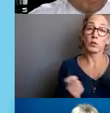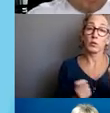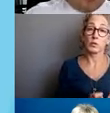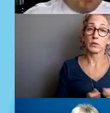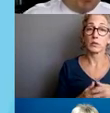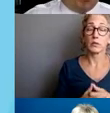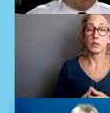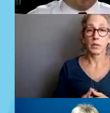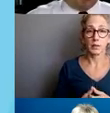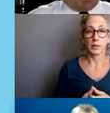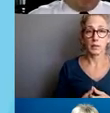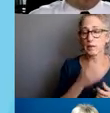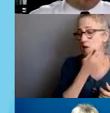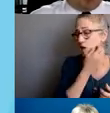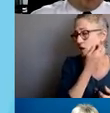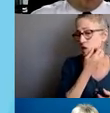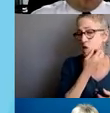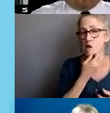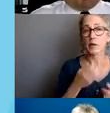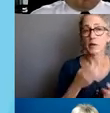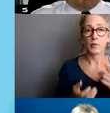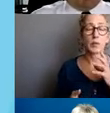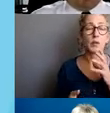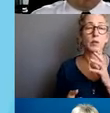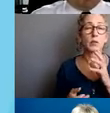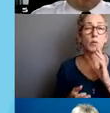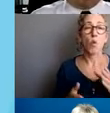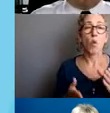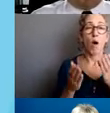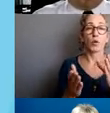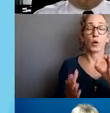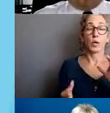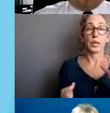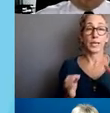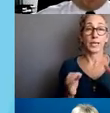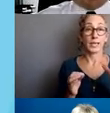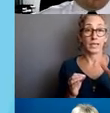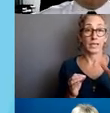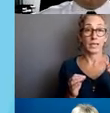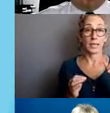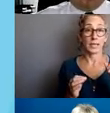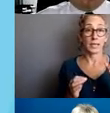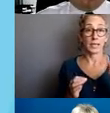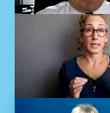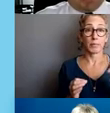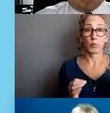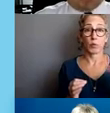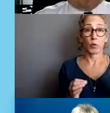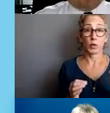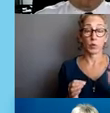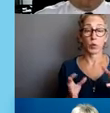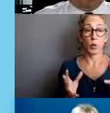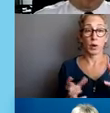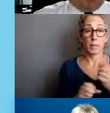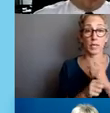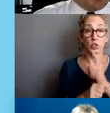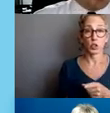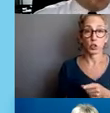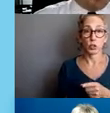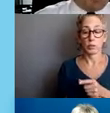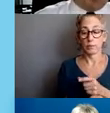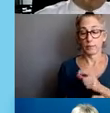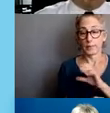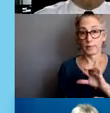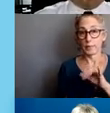an opportunity to offer up input is to ensure CPD has an open, accessible, and